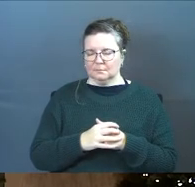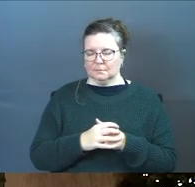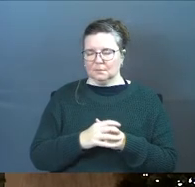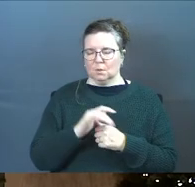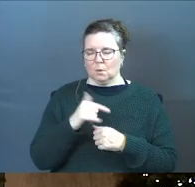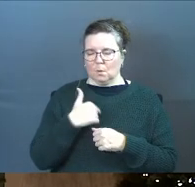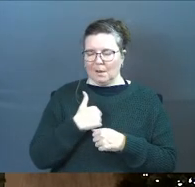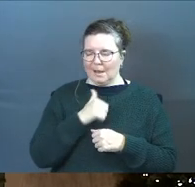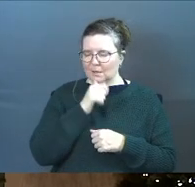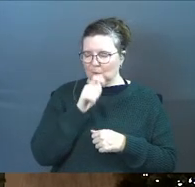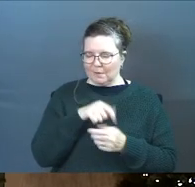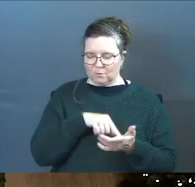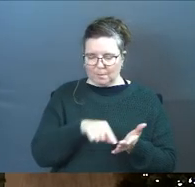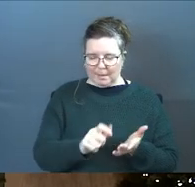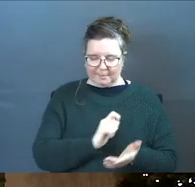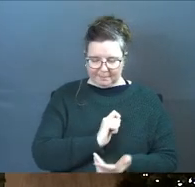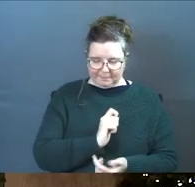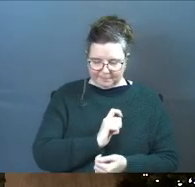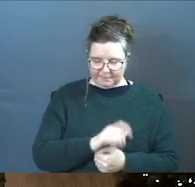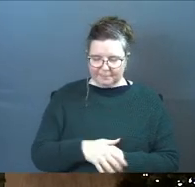so that I don't have to pay